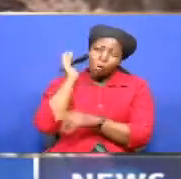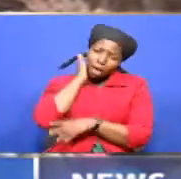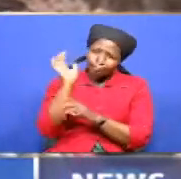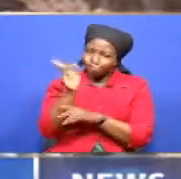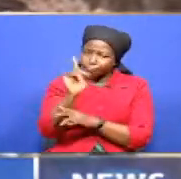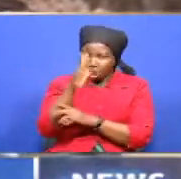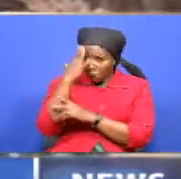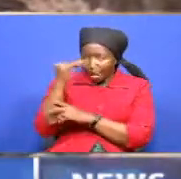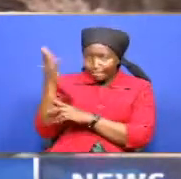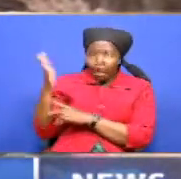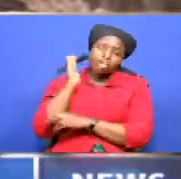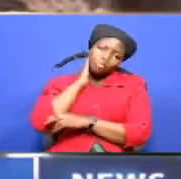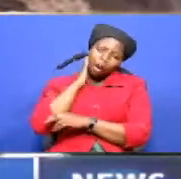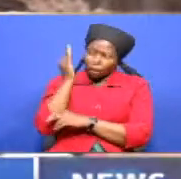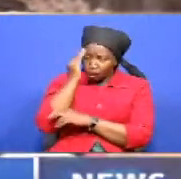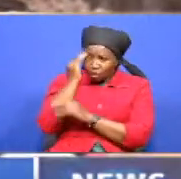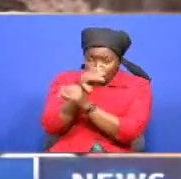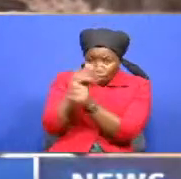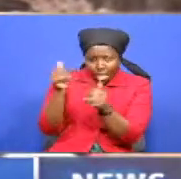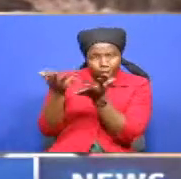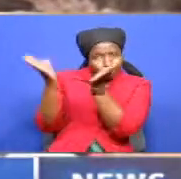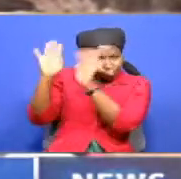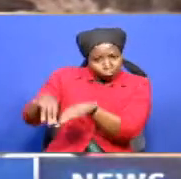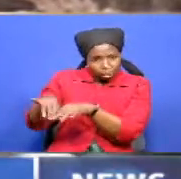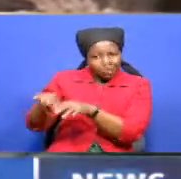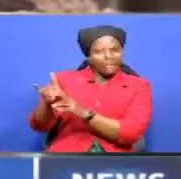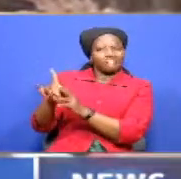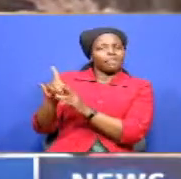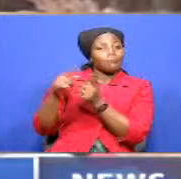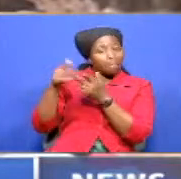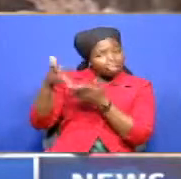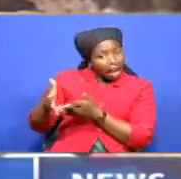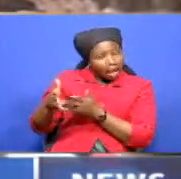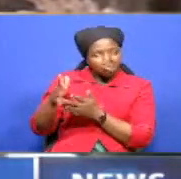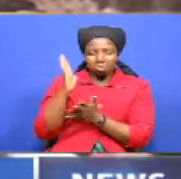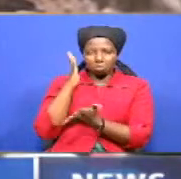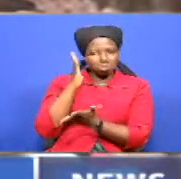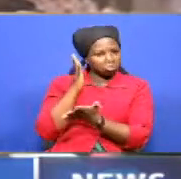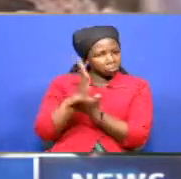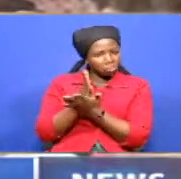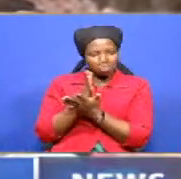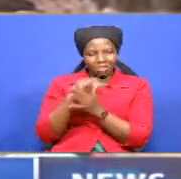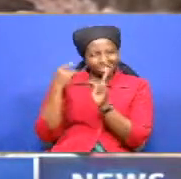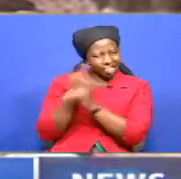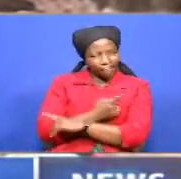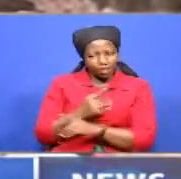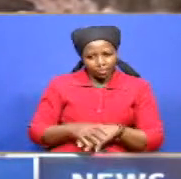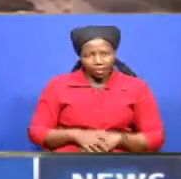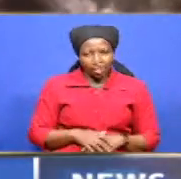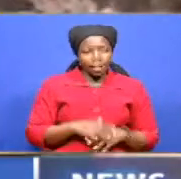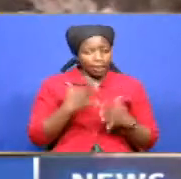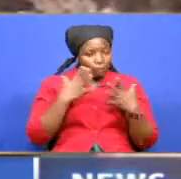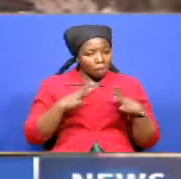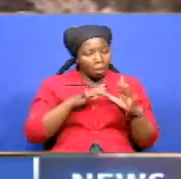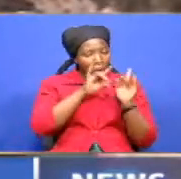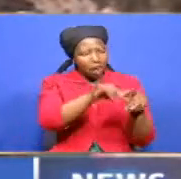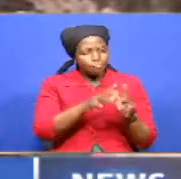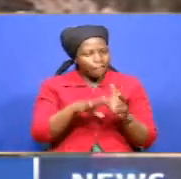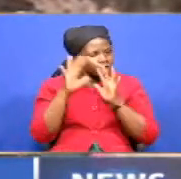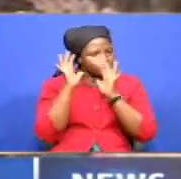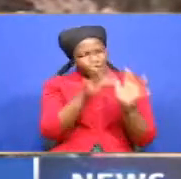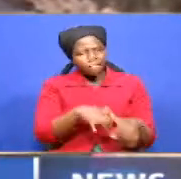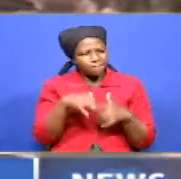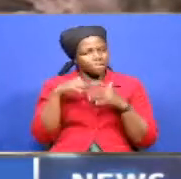lakini hapa sio kuporomoka ii ni watu wakafanya kazi ule muenye muenye